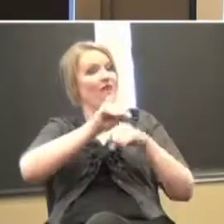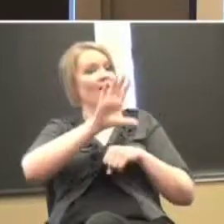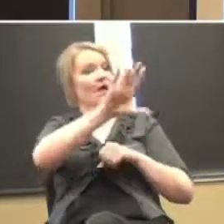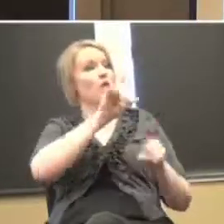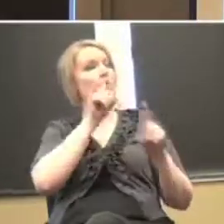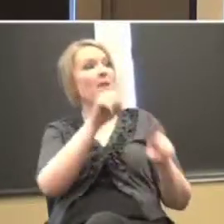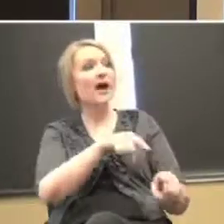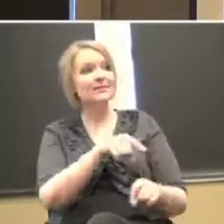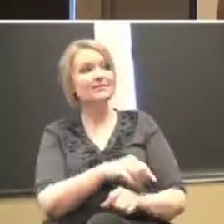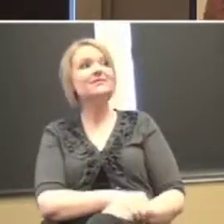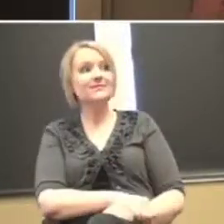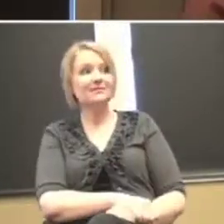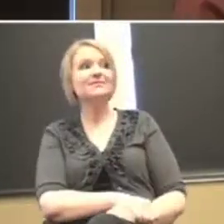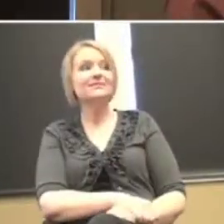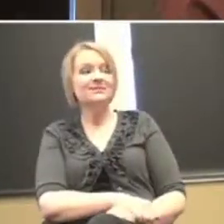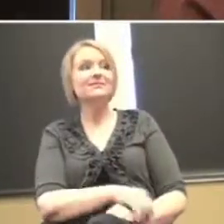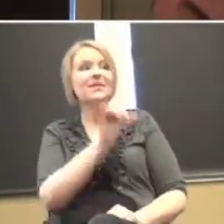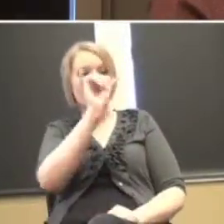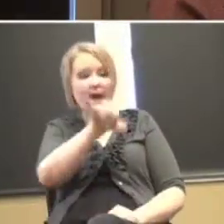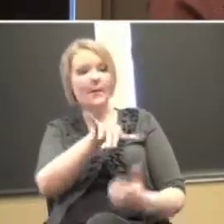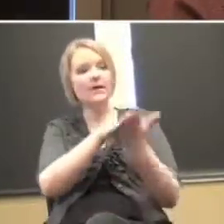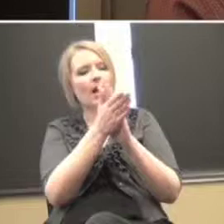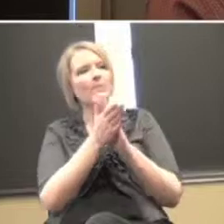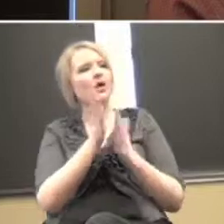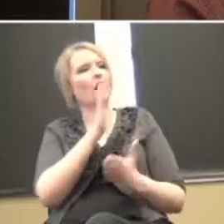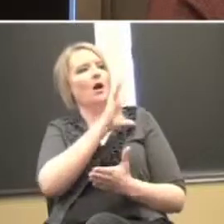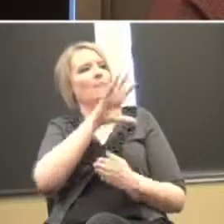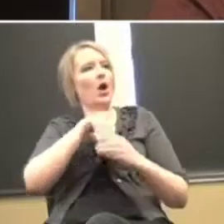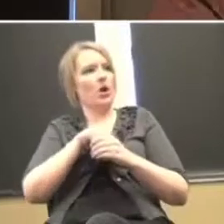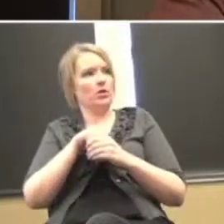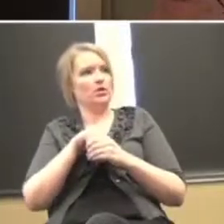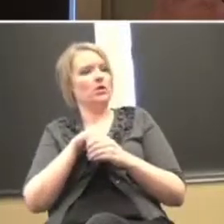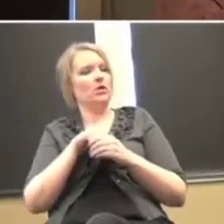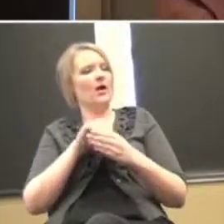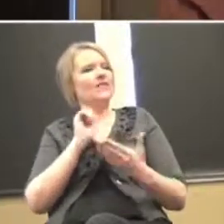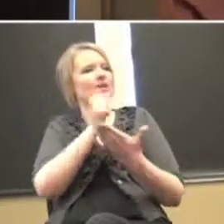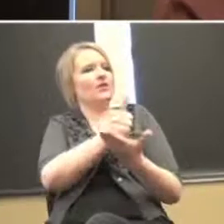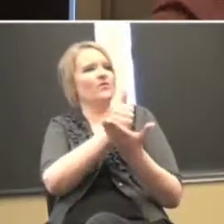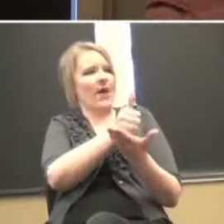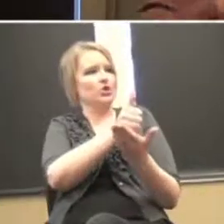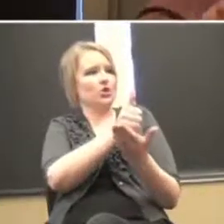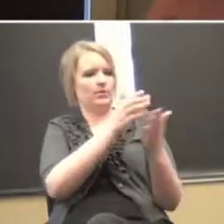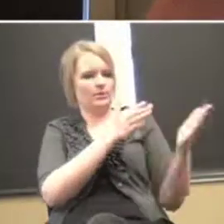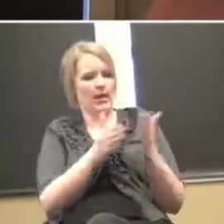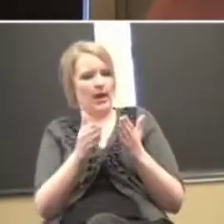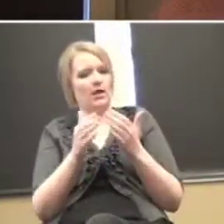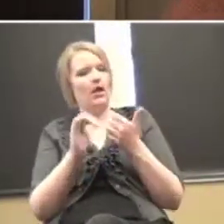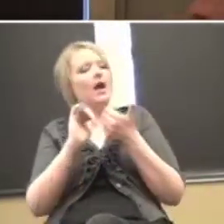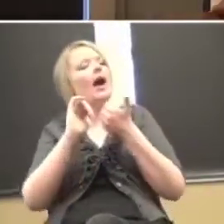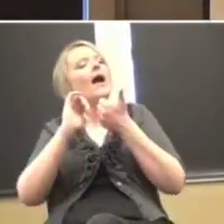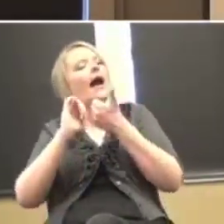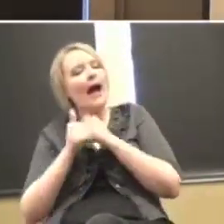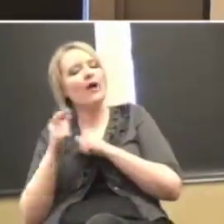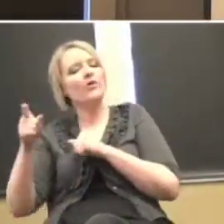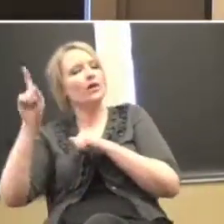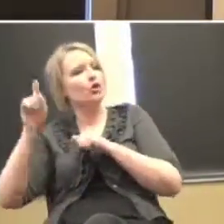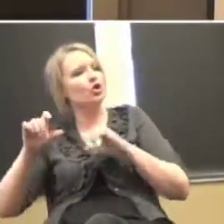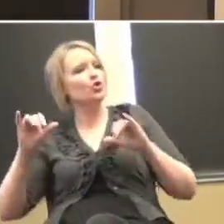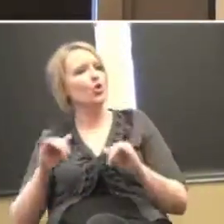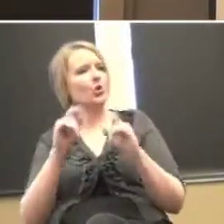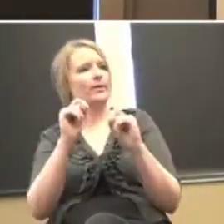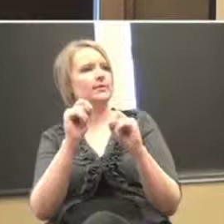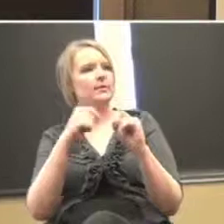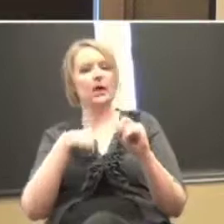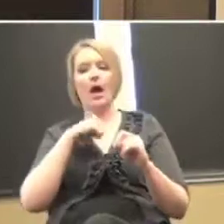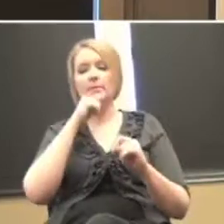so that becomes part of the intervention plan how do they have to implement this I'm not giving you